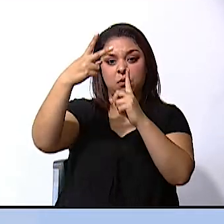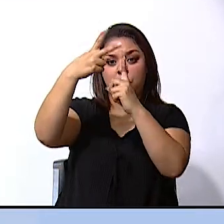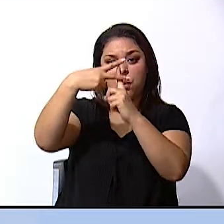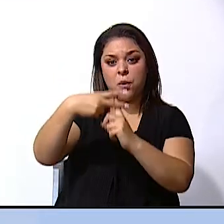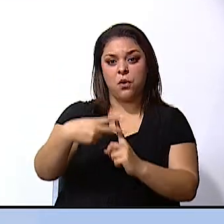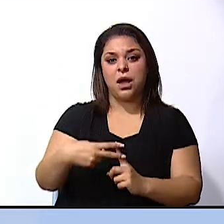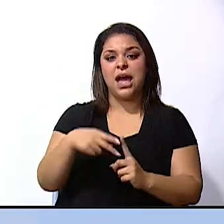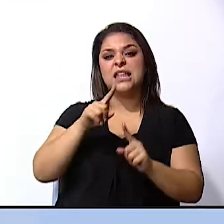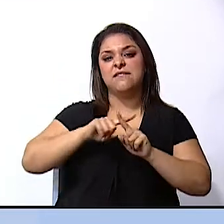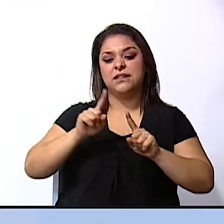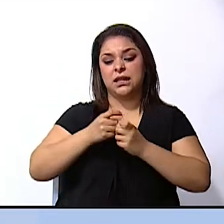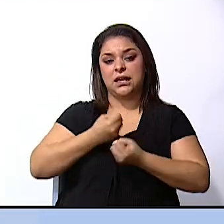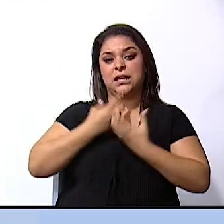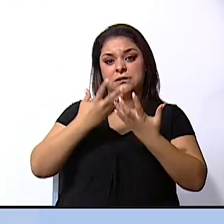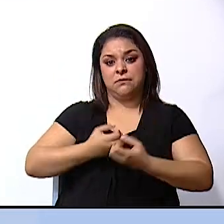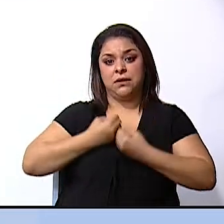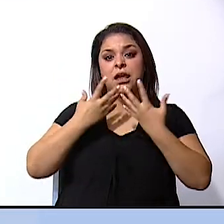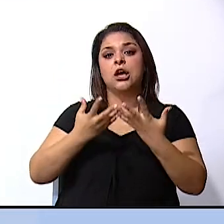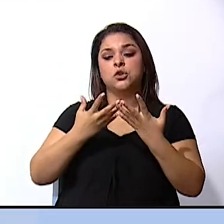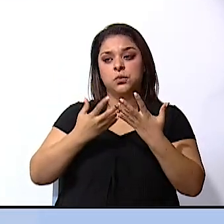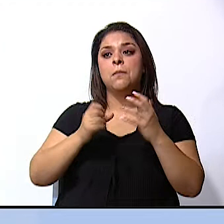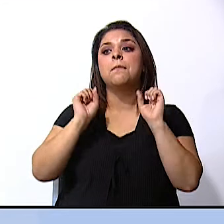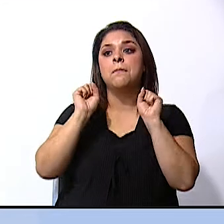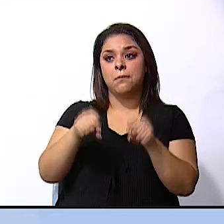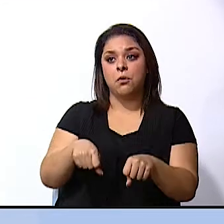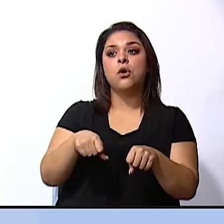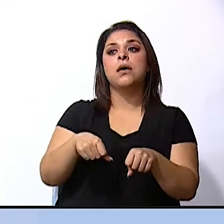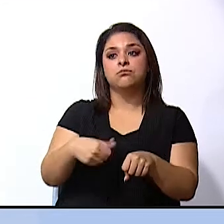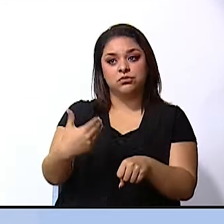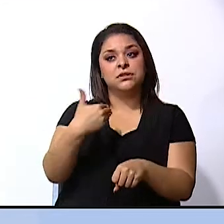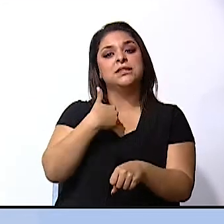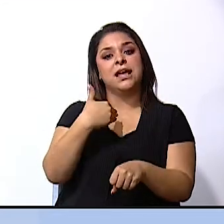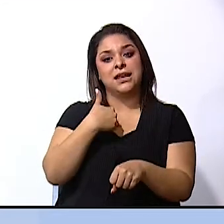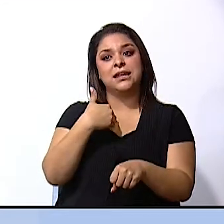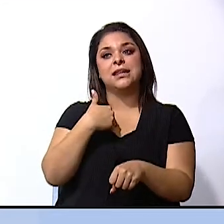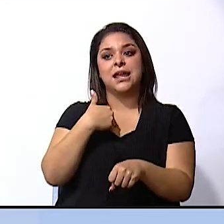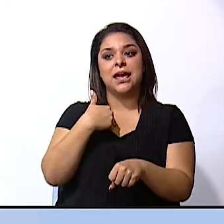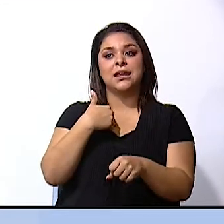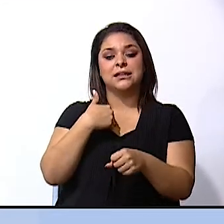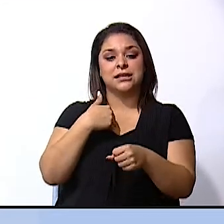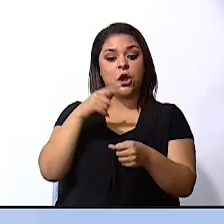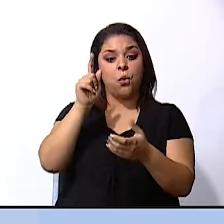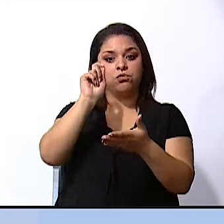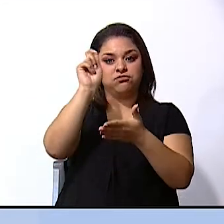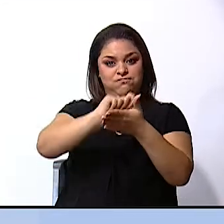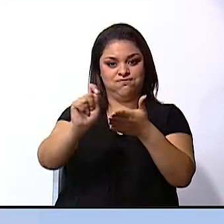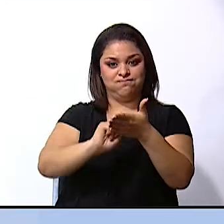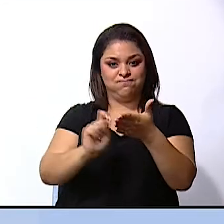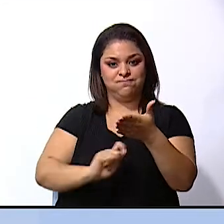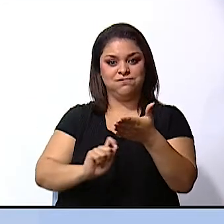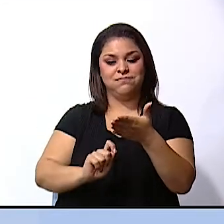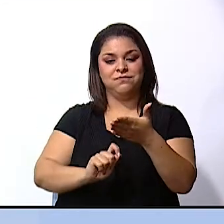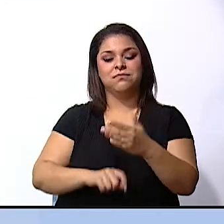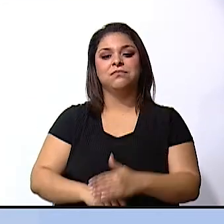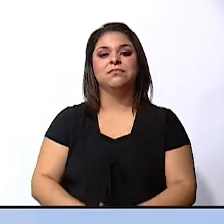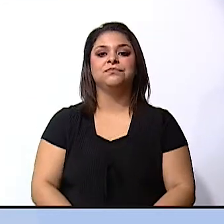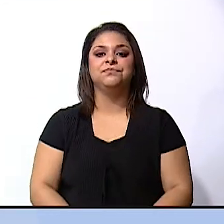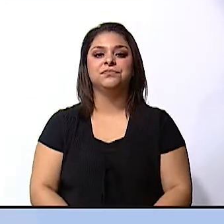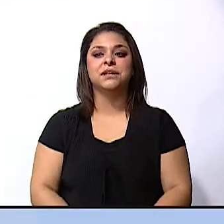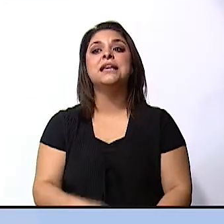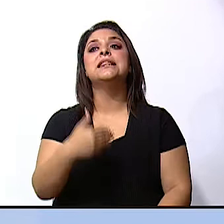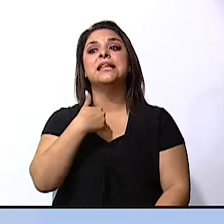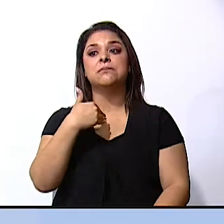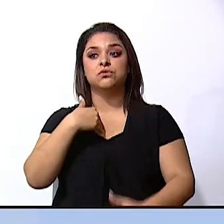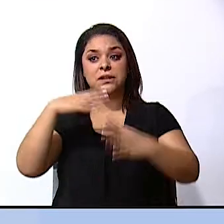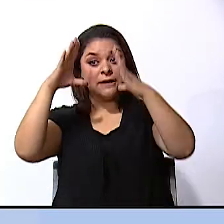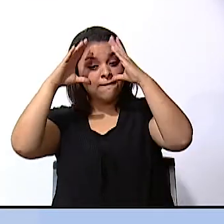expressions to get the gift of a text and we are going to relocate to information